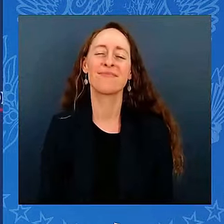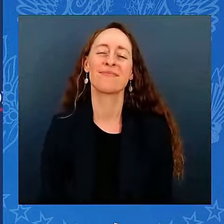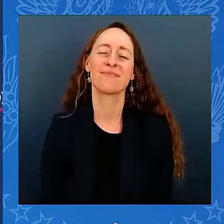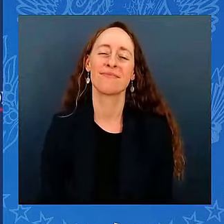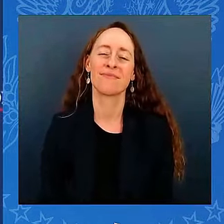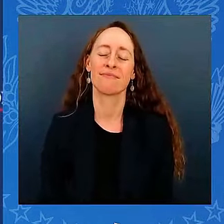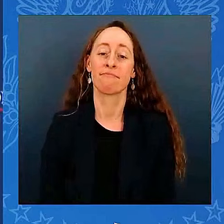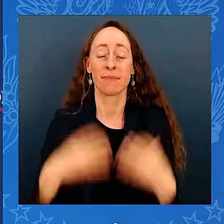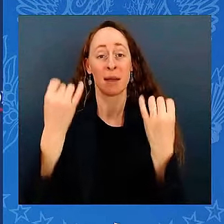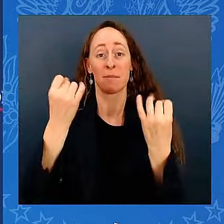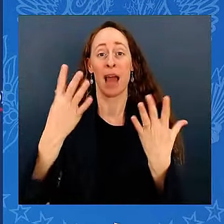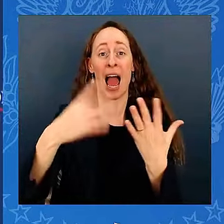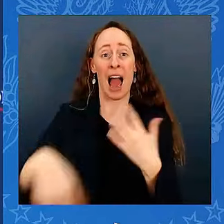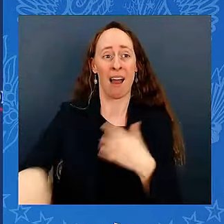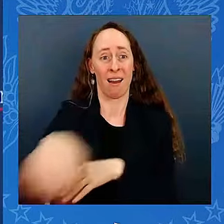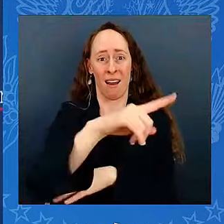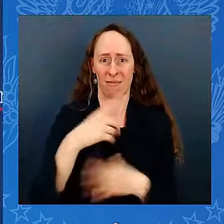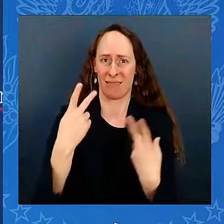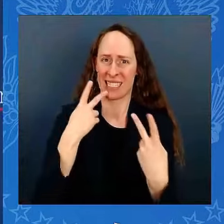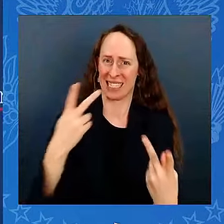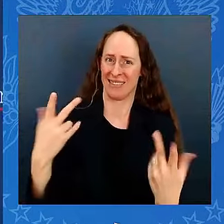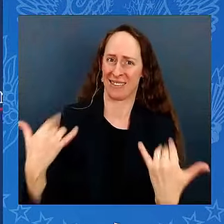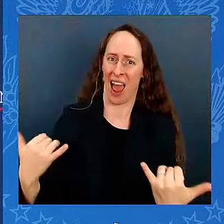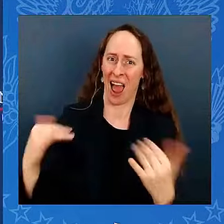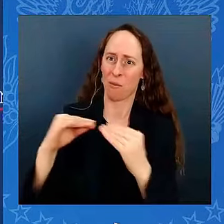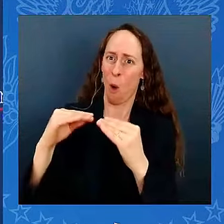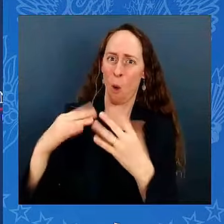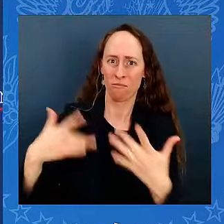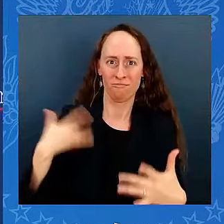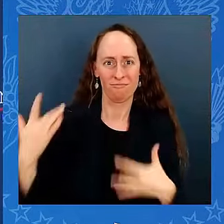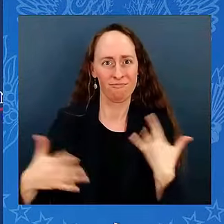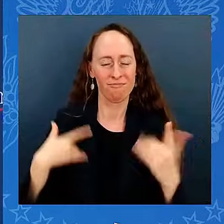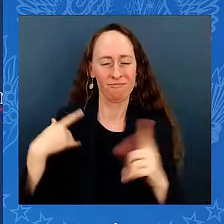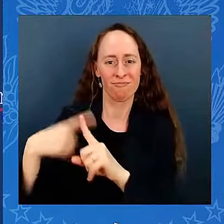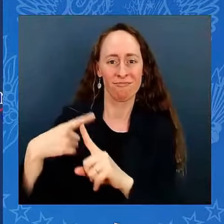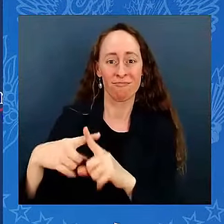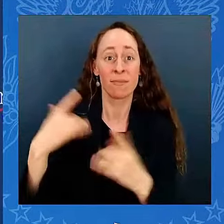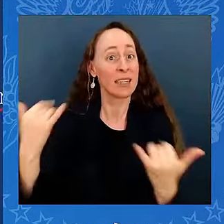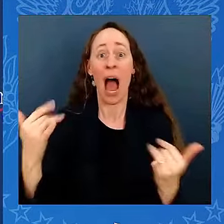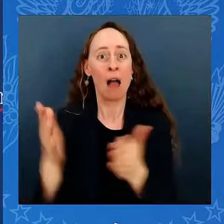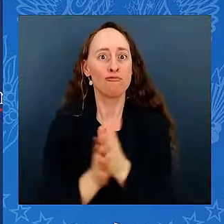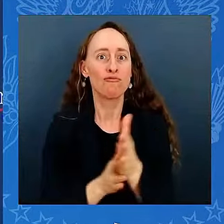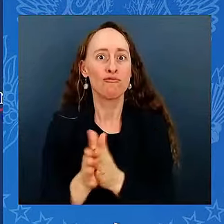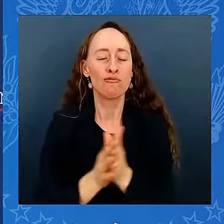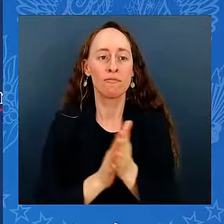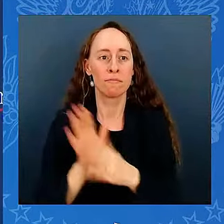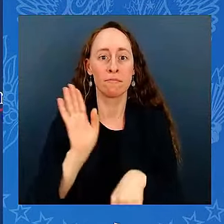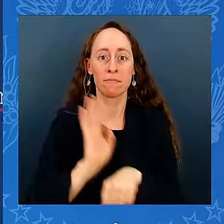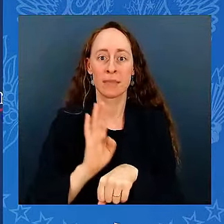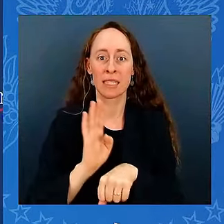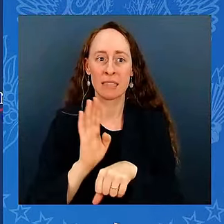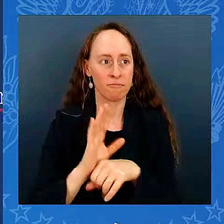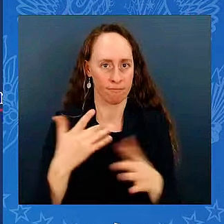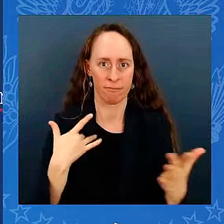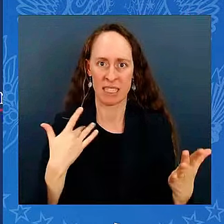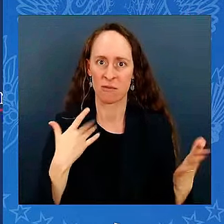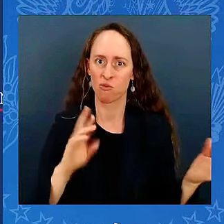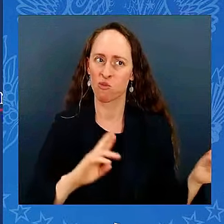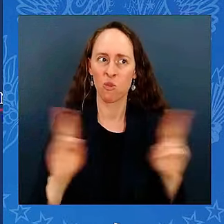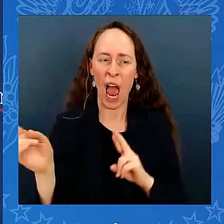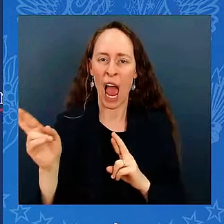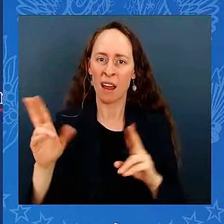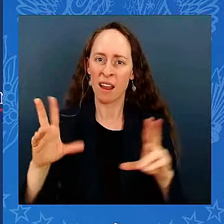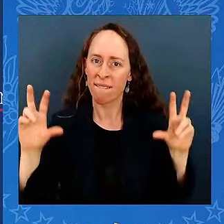this is a moment, in my view, for business to feel greater confidence, to invest, hire, and to expand. It's a moment for